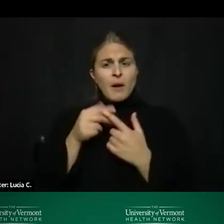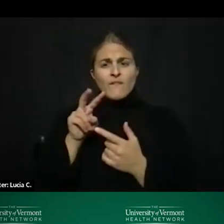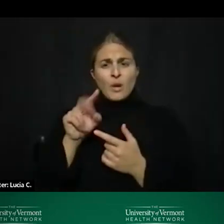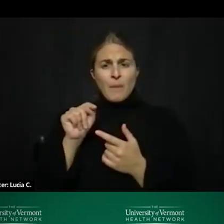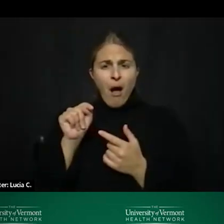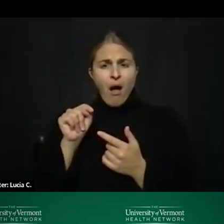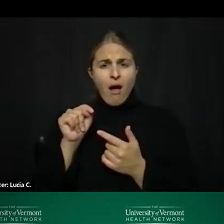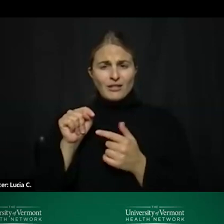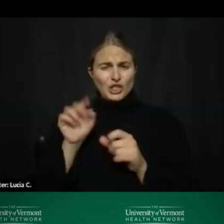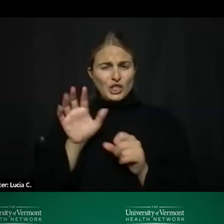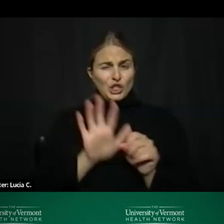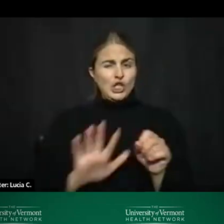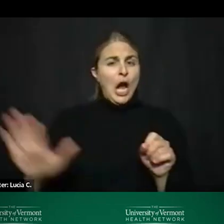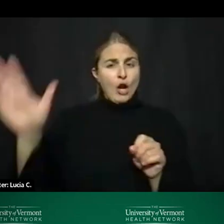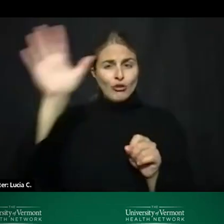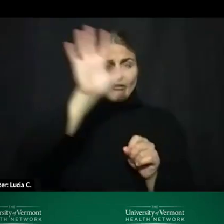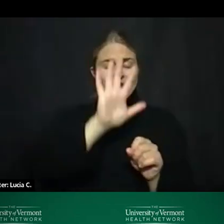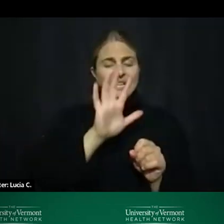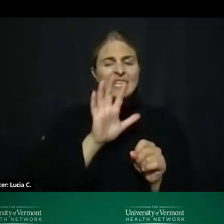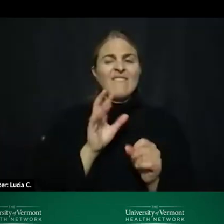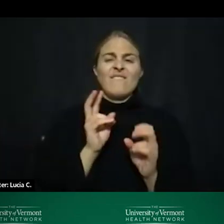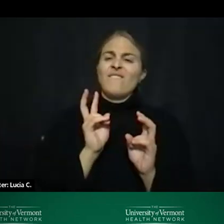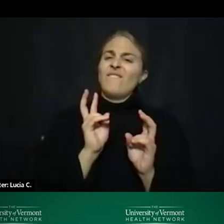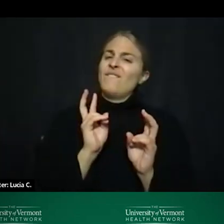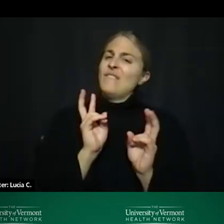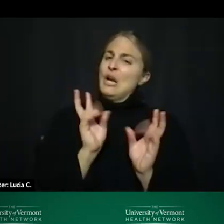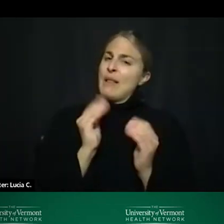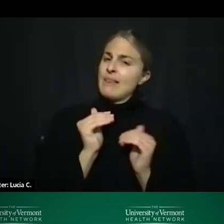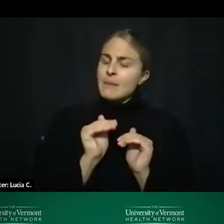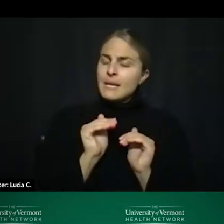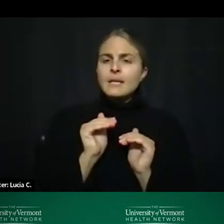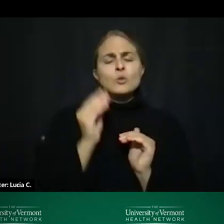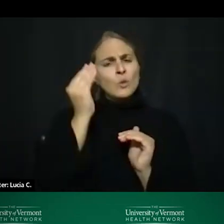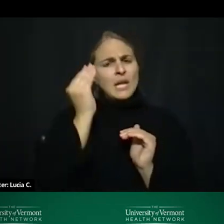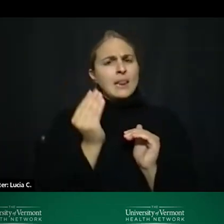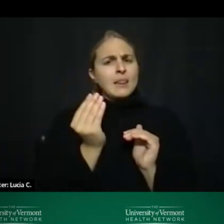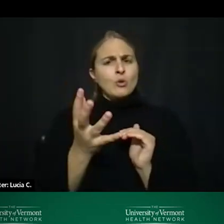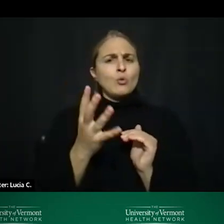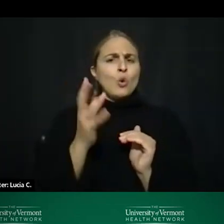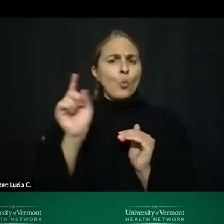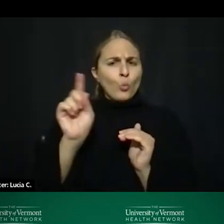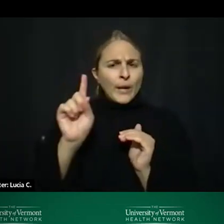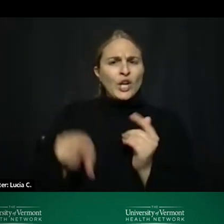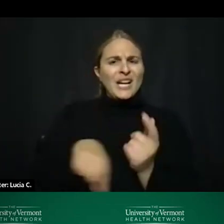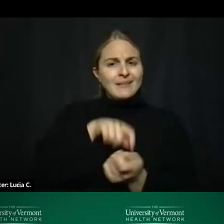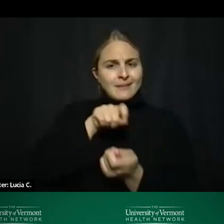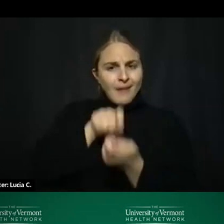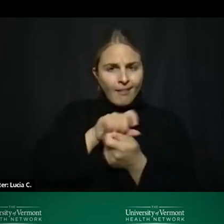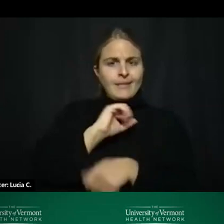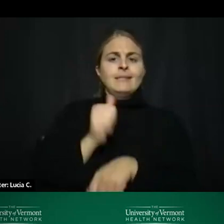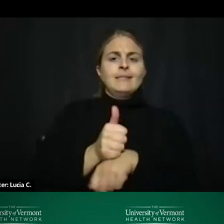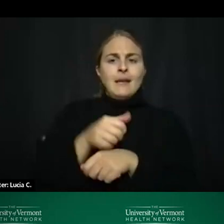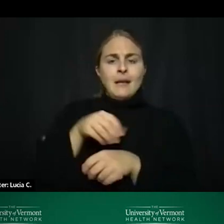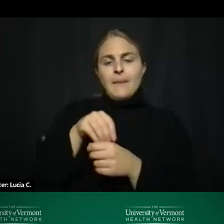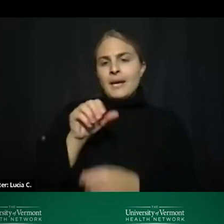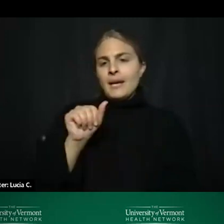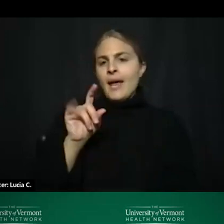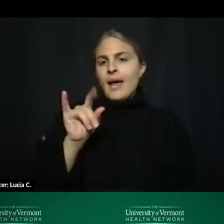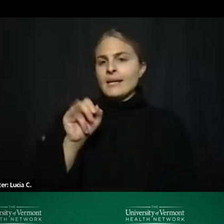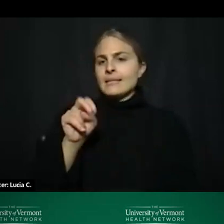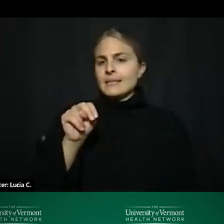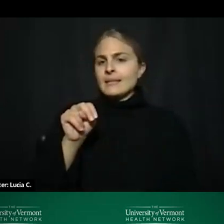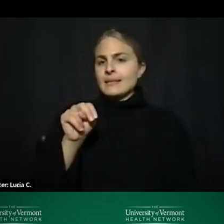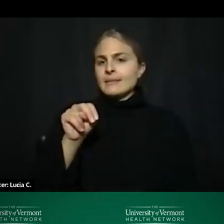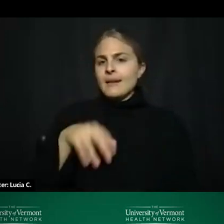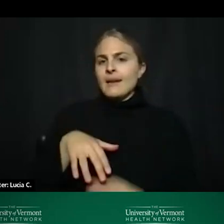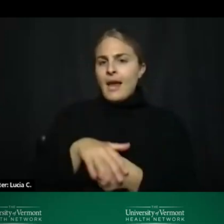is limited um so i can we can get you the information of where where specifically is located in um addison county it is